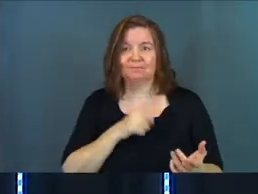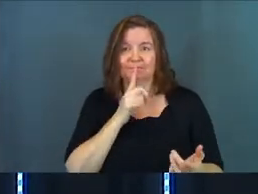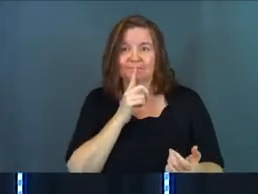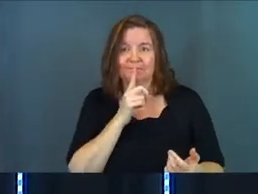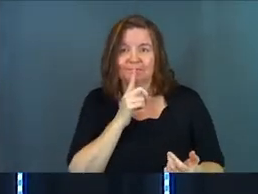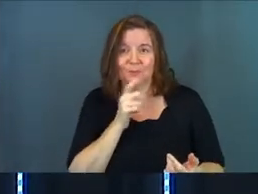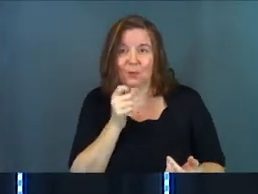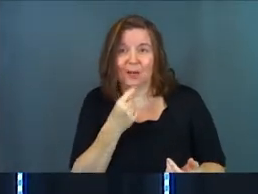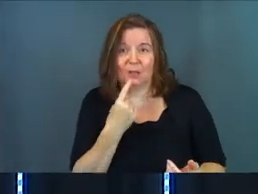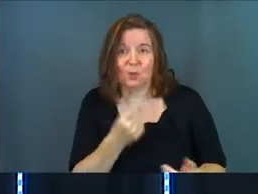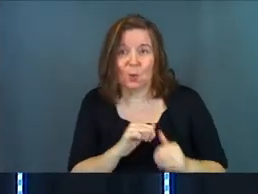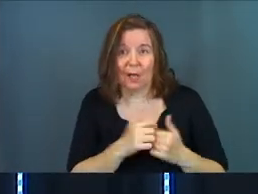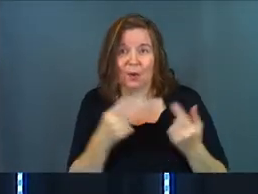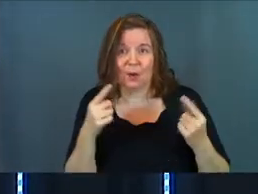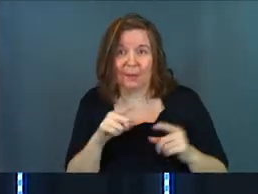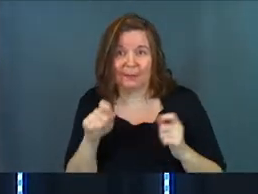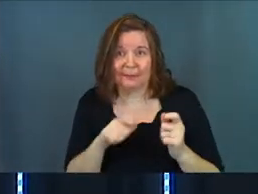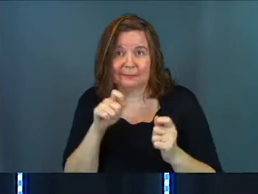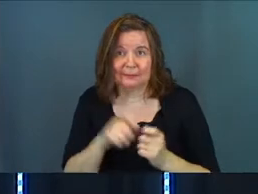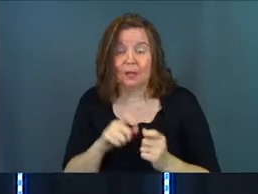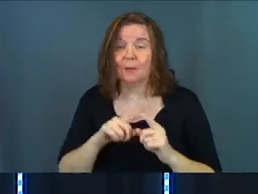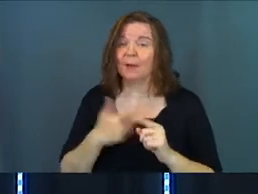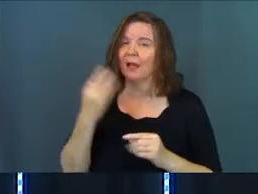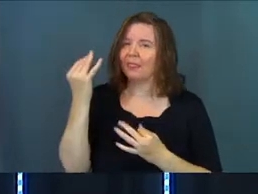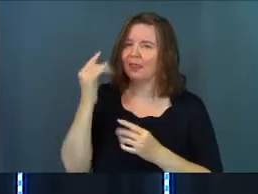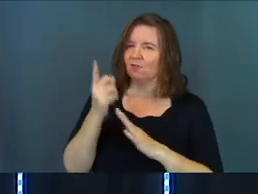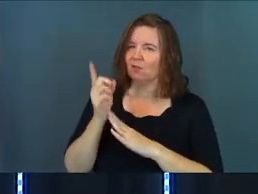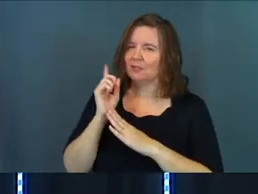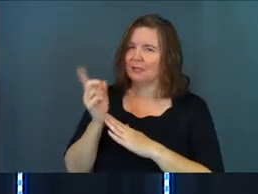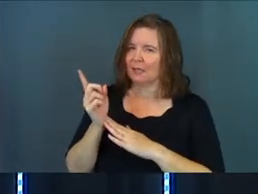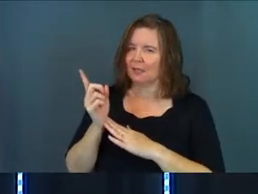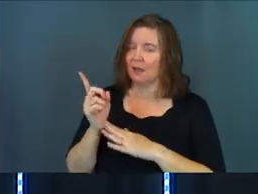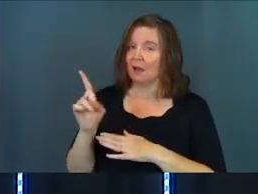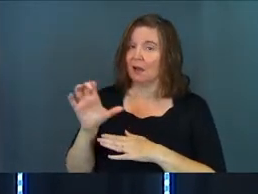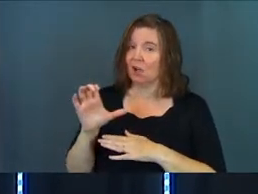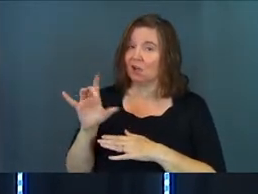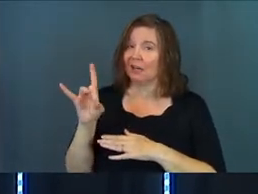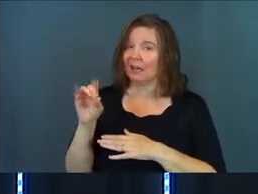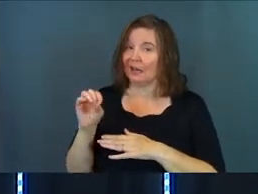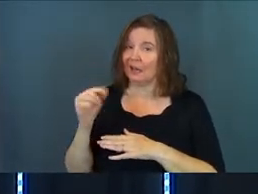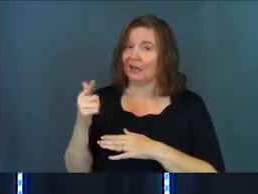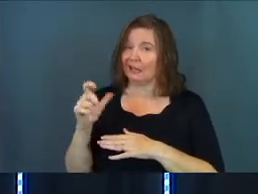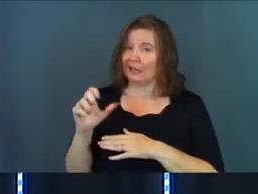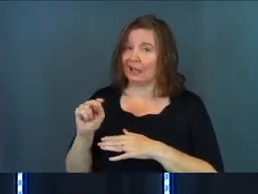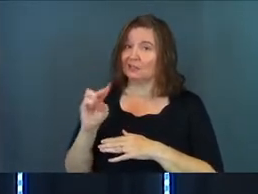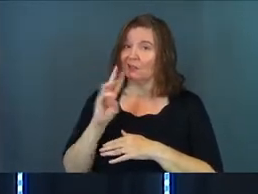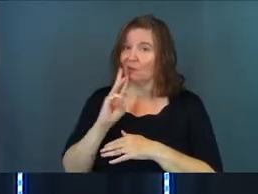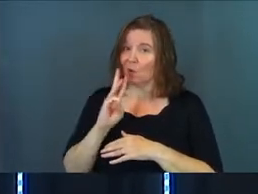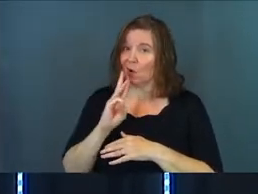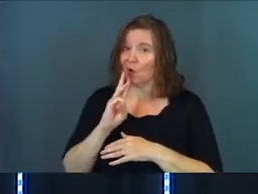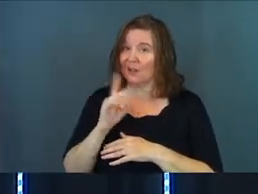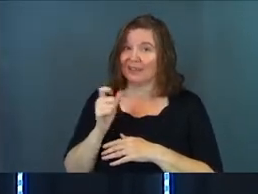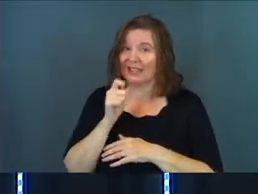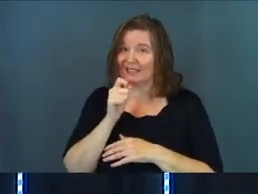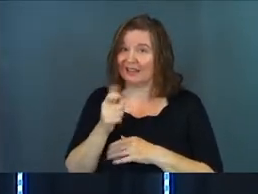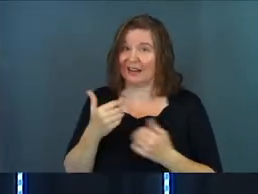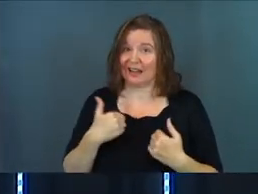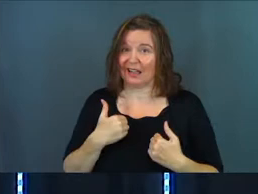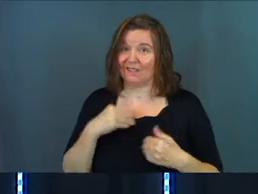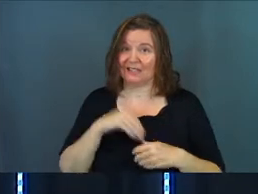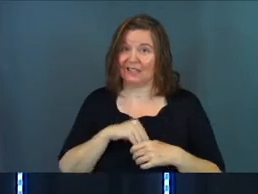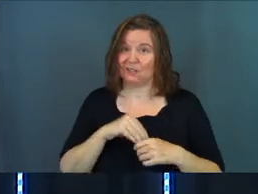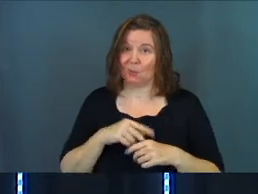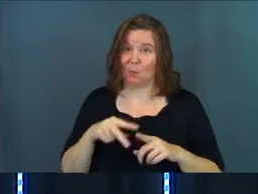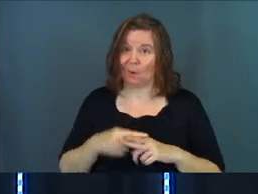told. We're not told how it happened. But think for a second, 180 gallons of water. They did not have